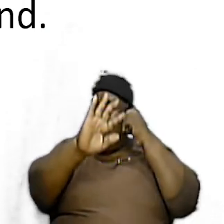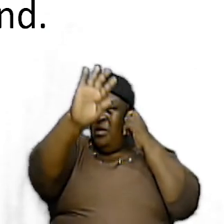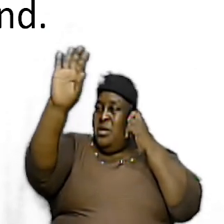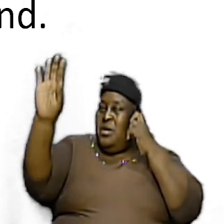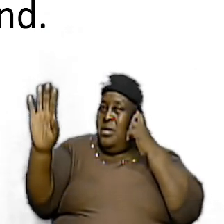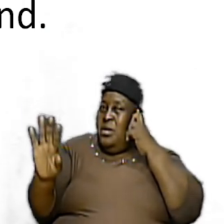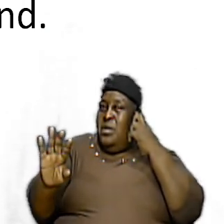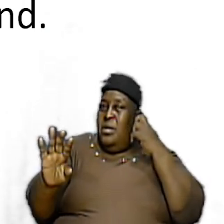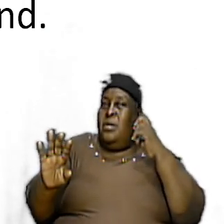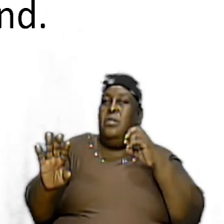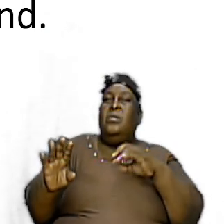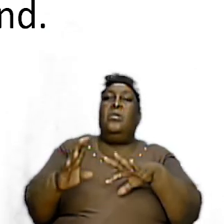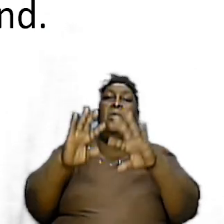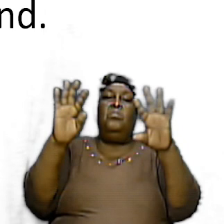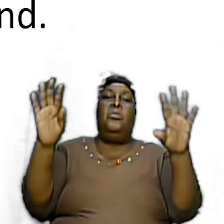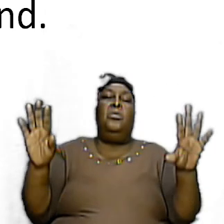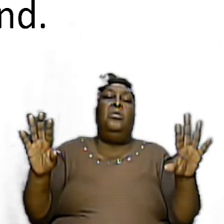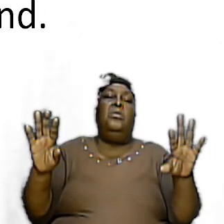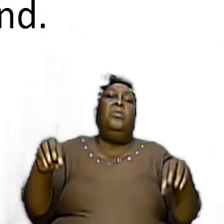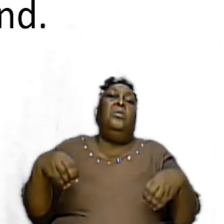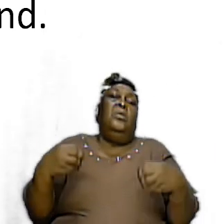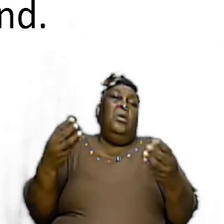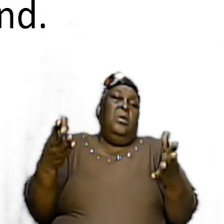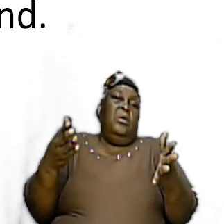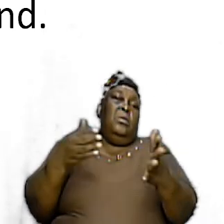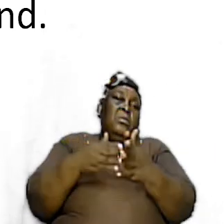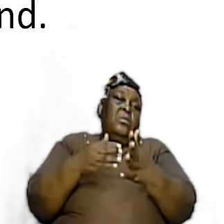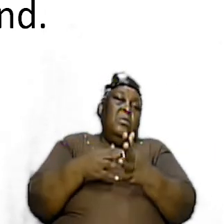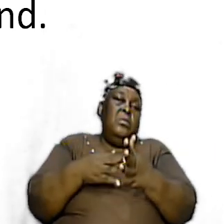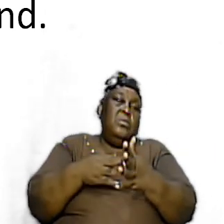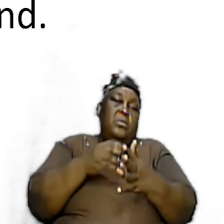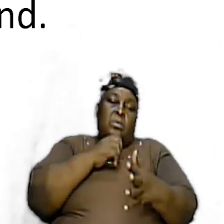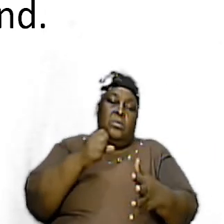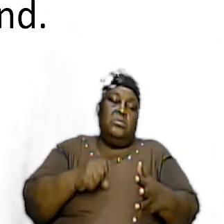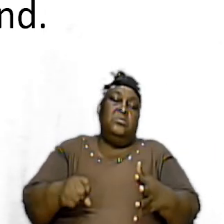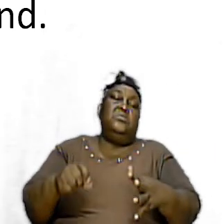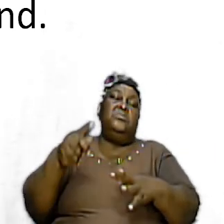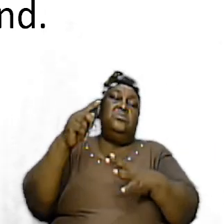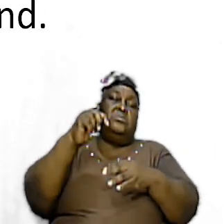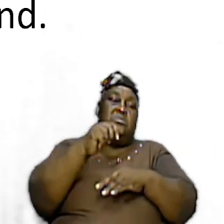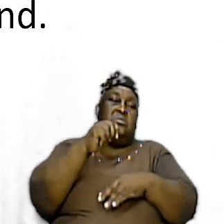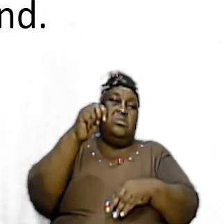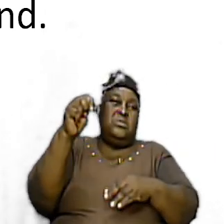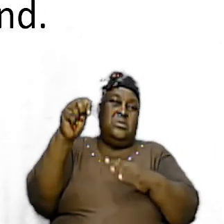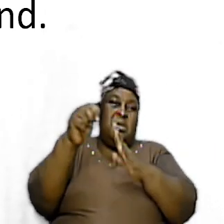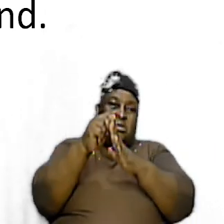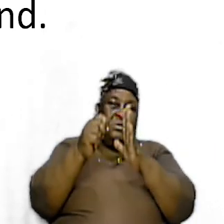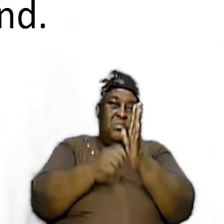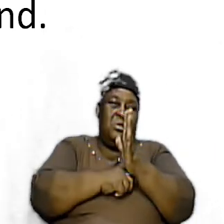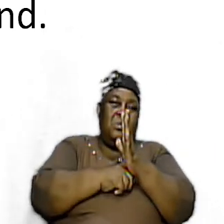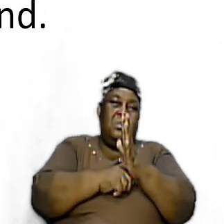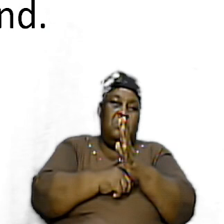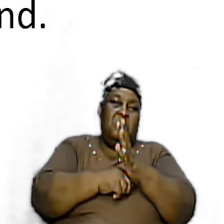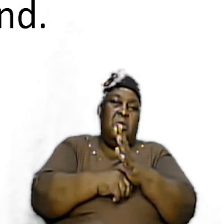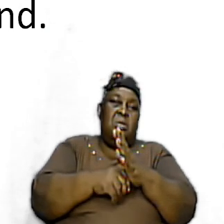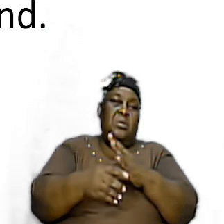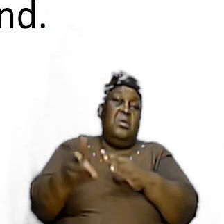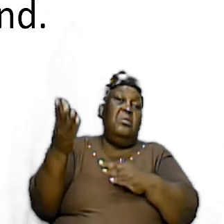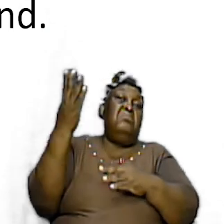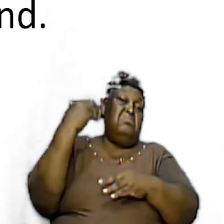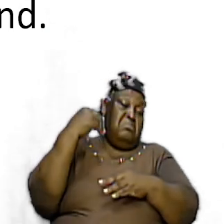why it can be applied back to the Old Testament because back there in the tabernacle